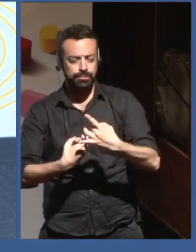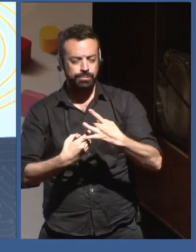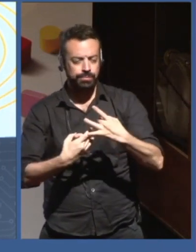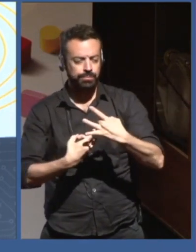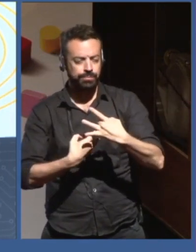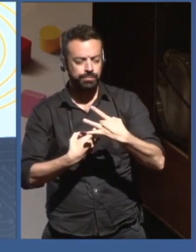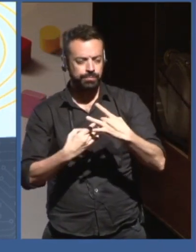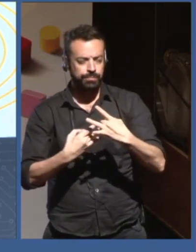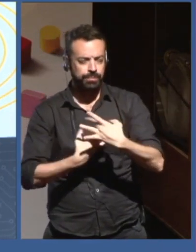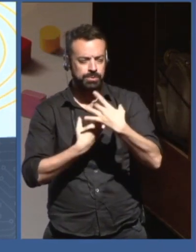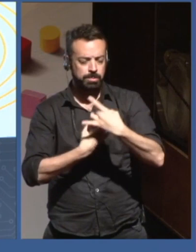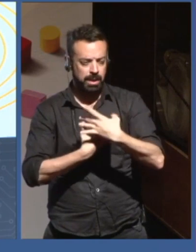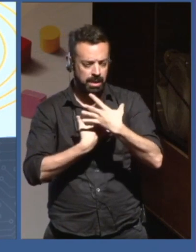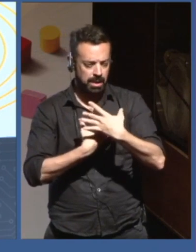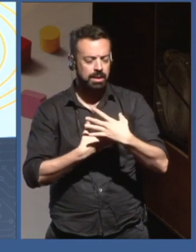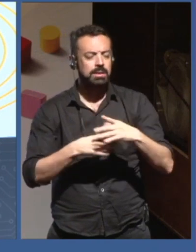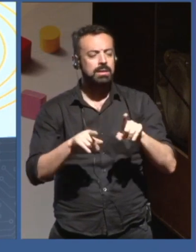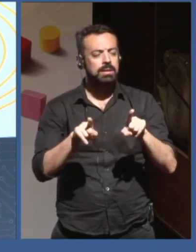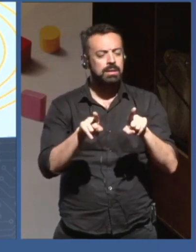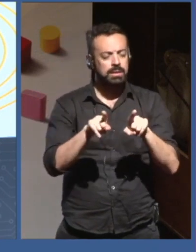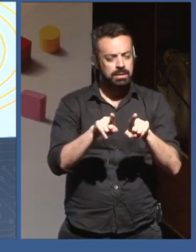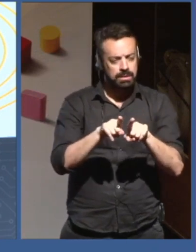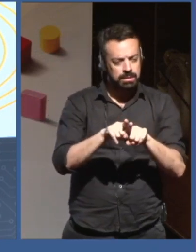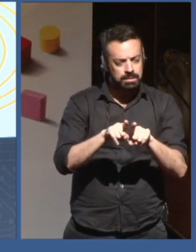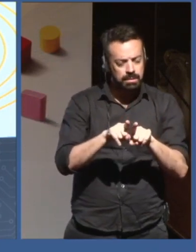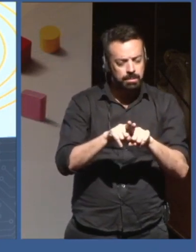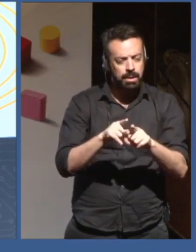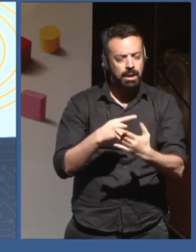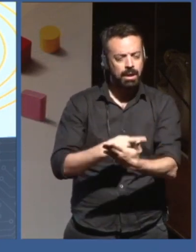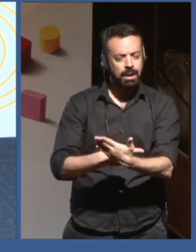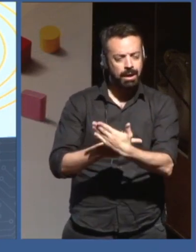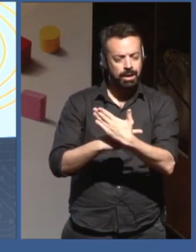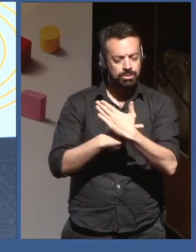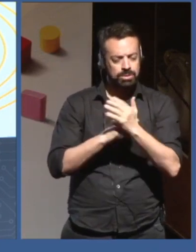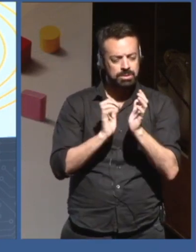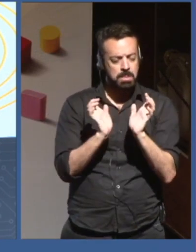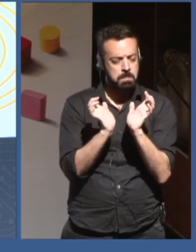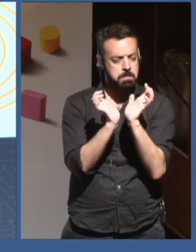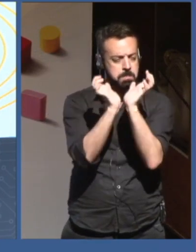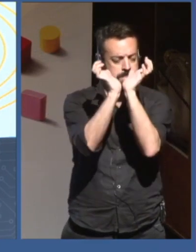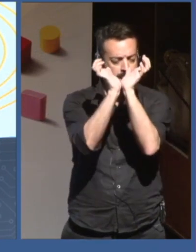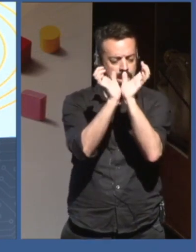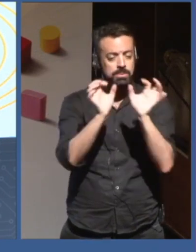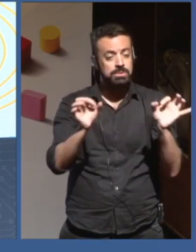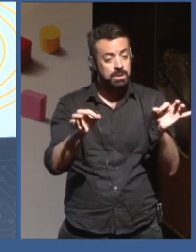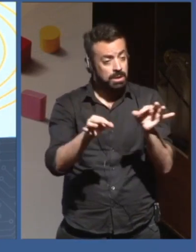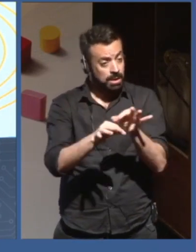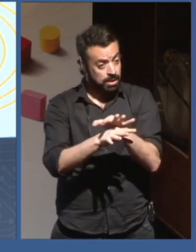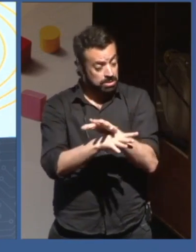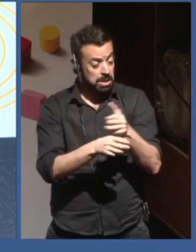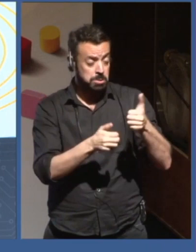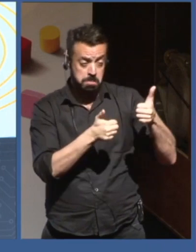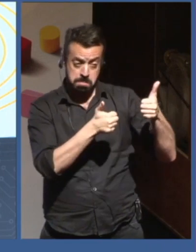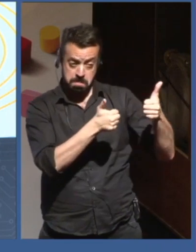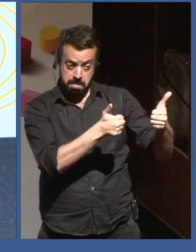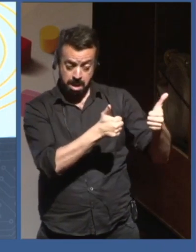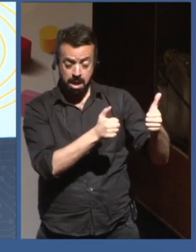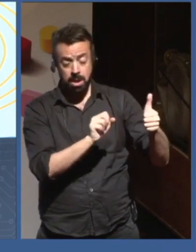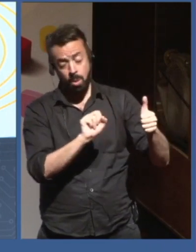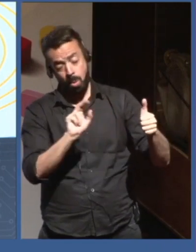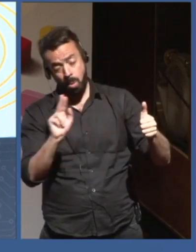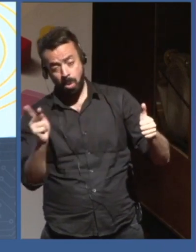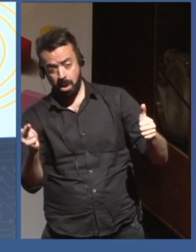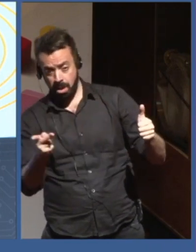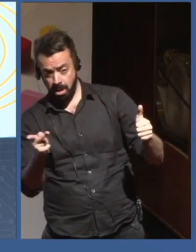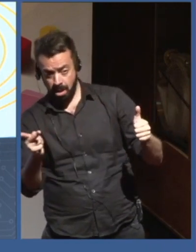the results wrong, so right or wrong. So in the case of the picture on the